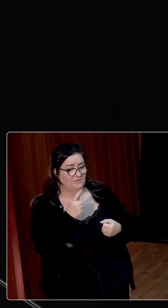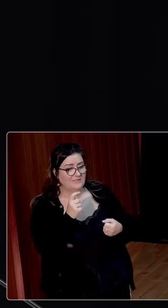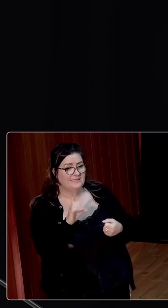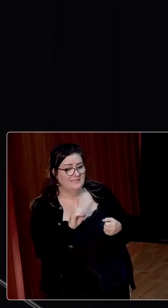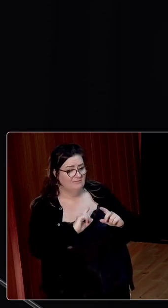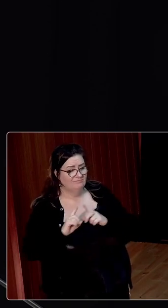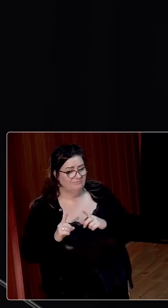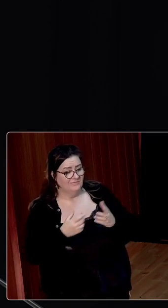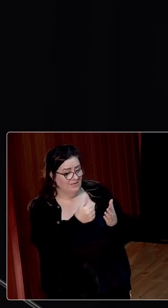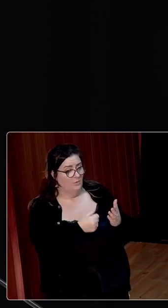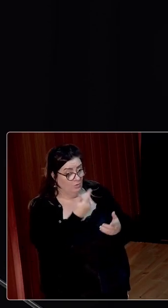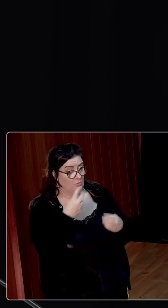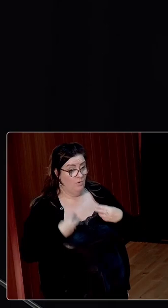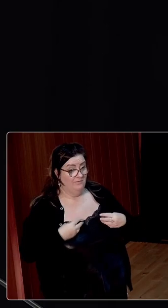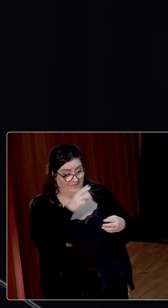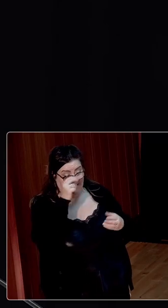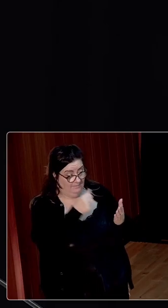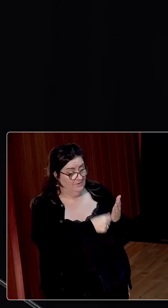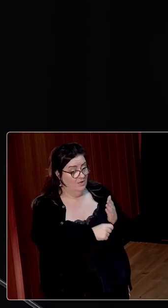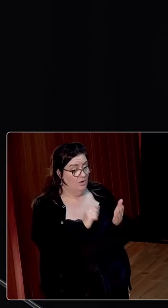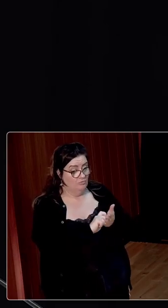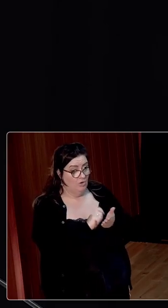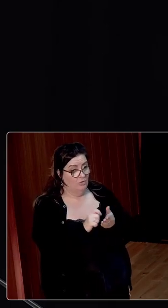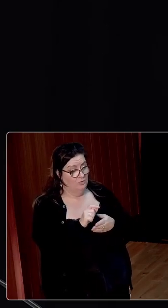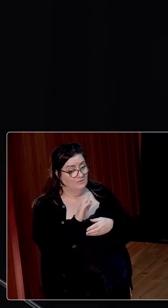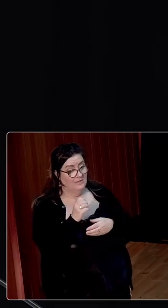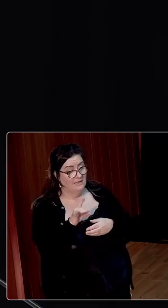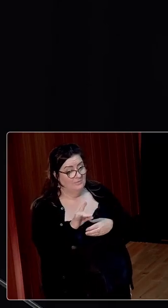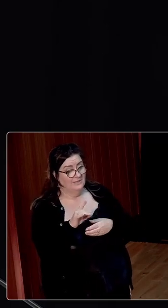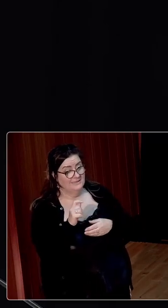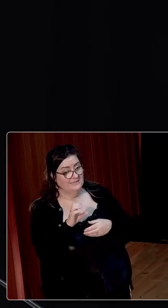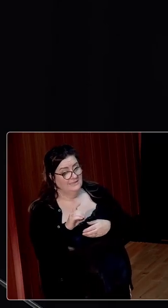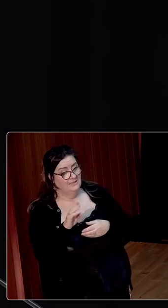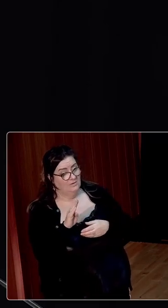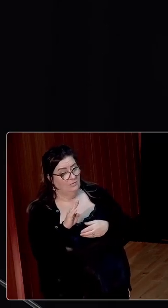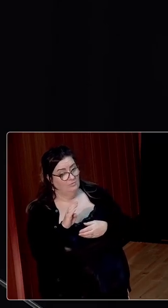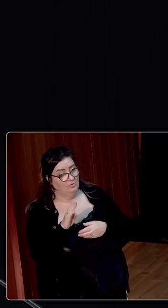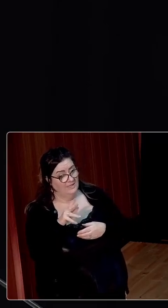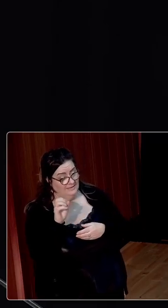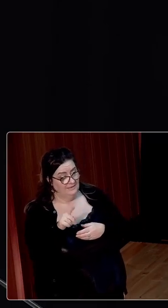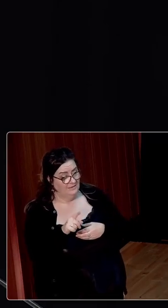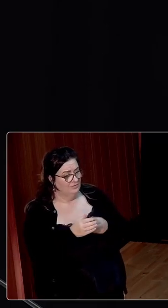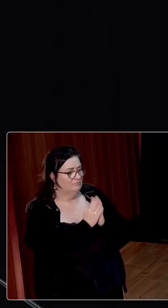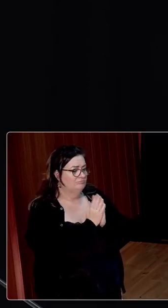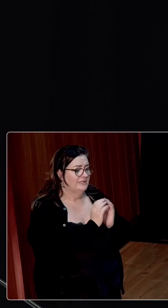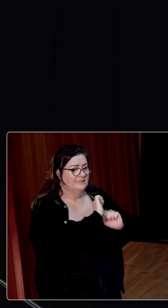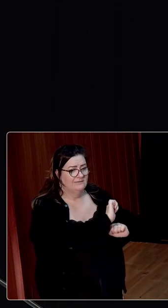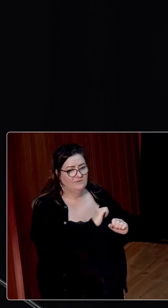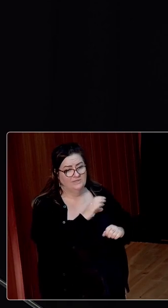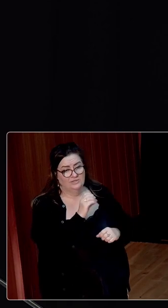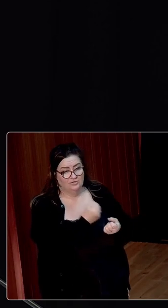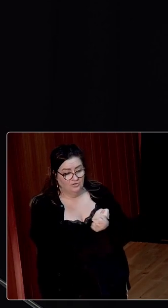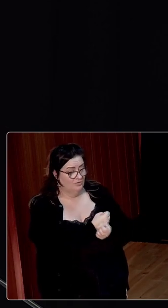1950s. One woman, for example, wrote to the Limerick TD, Donegal Brian, to plead the case of her son, who she